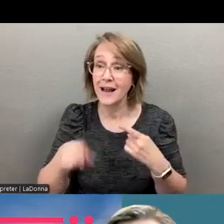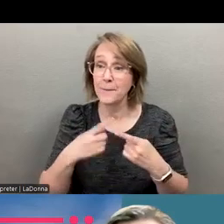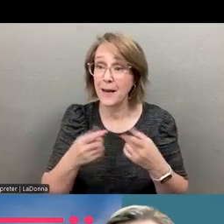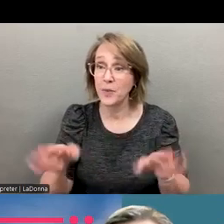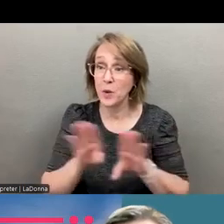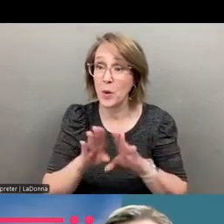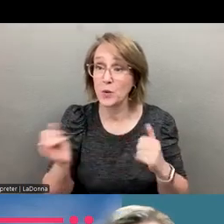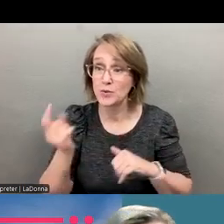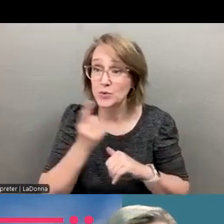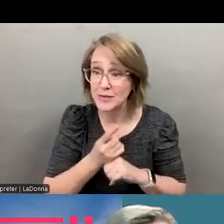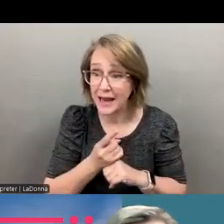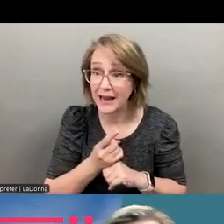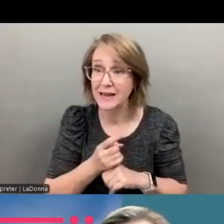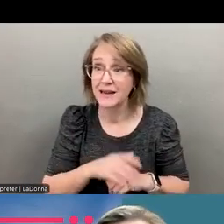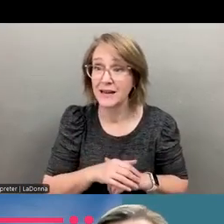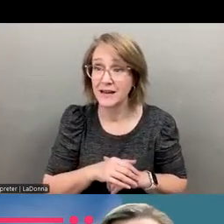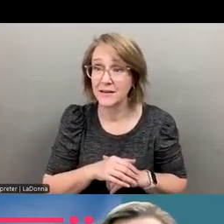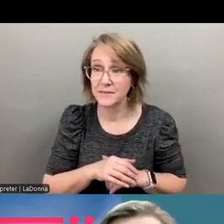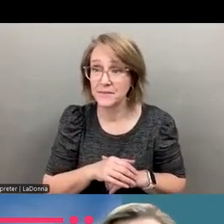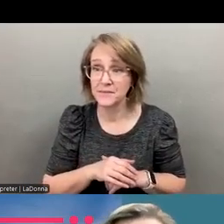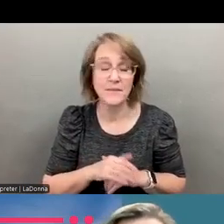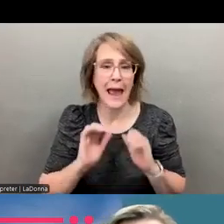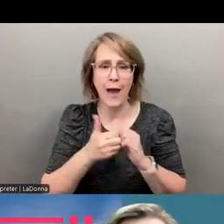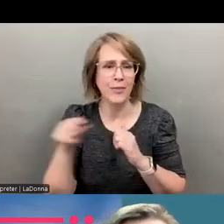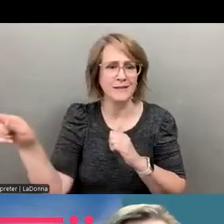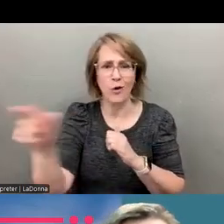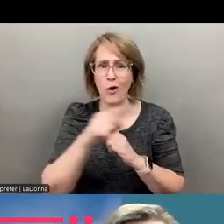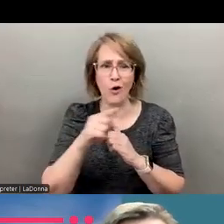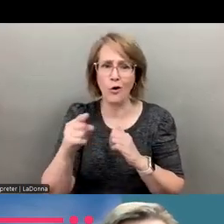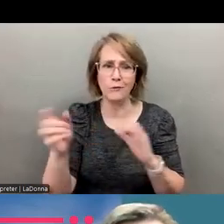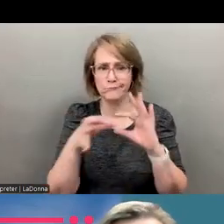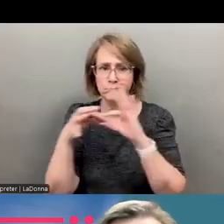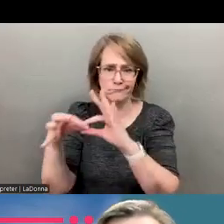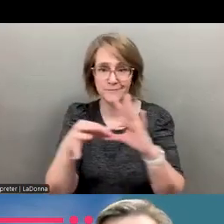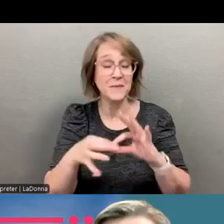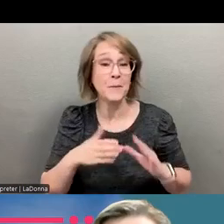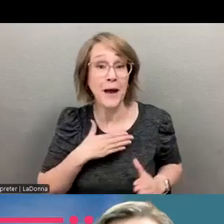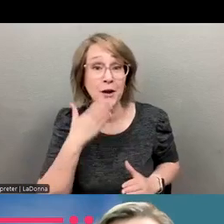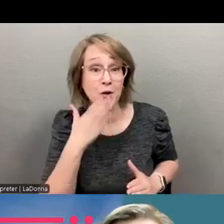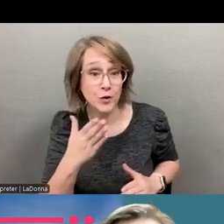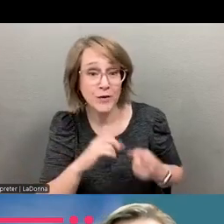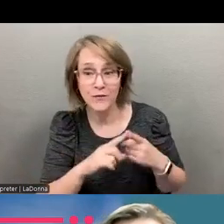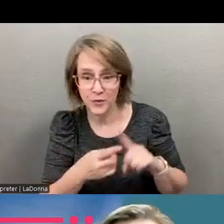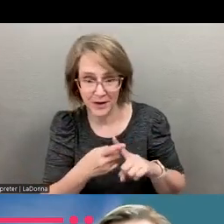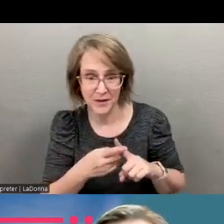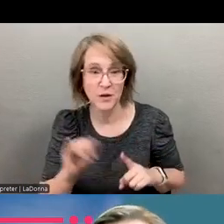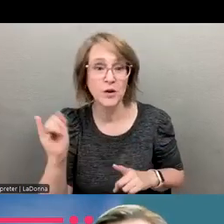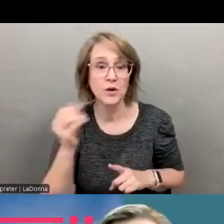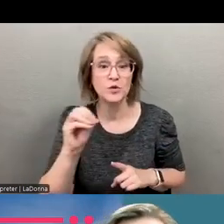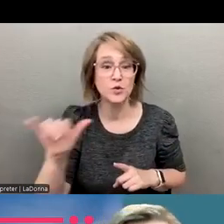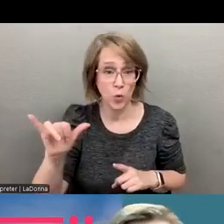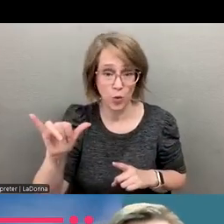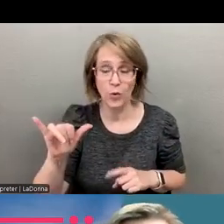things that we covered and how they all interlaced together. Um, my dear friend, Joy Brunson and Subaga is going to be